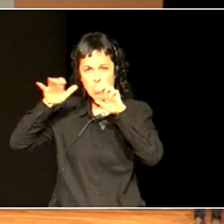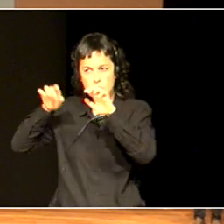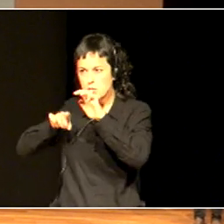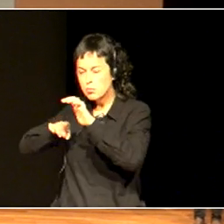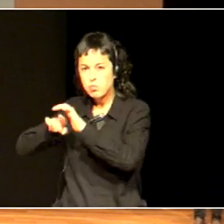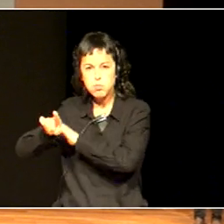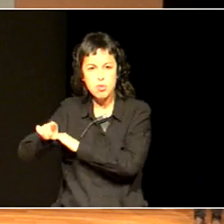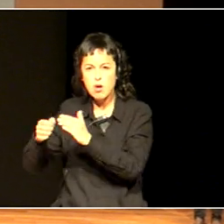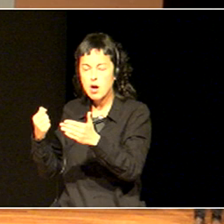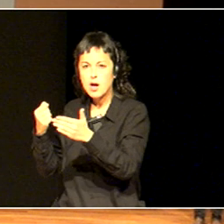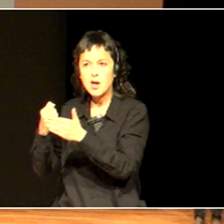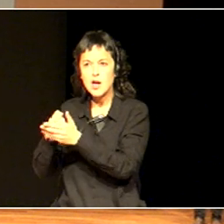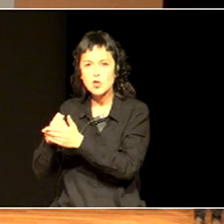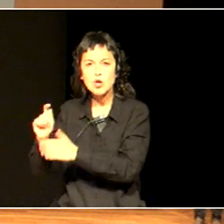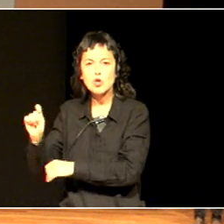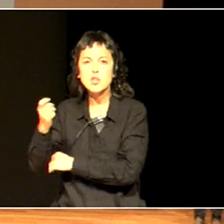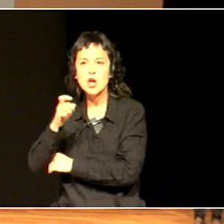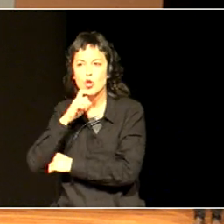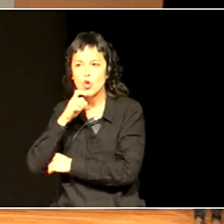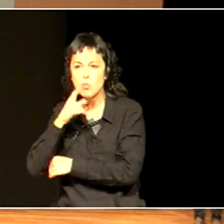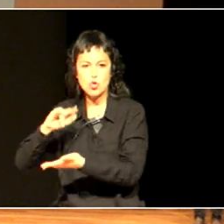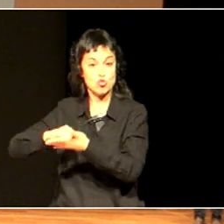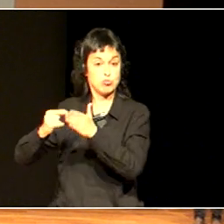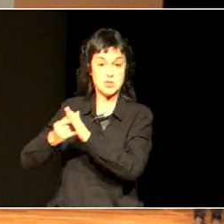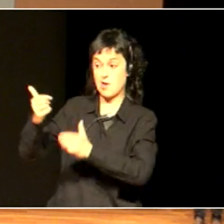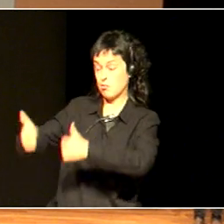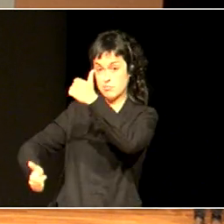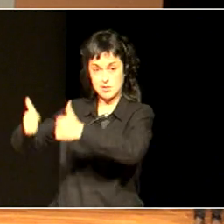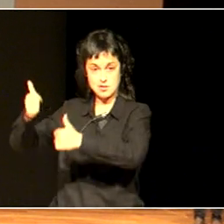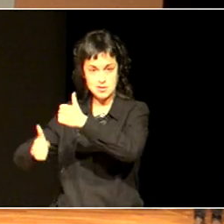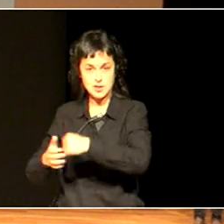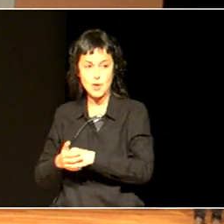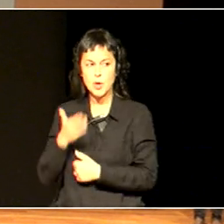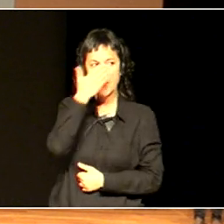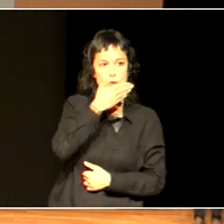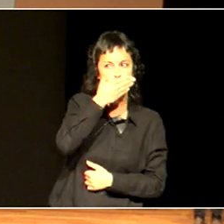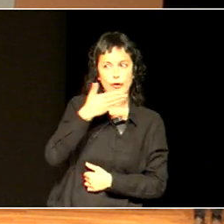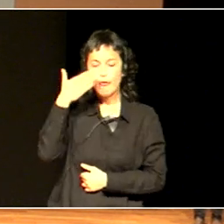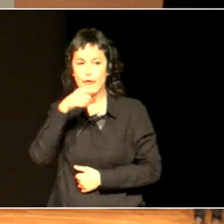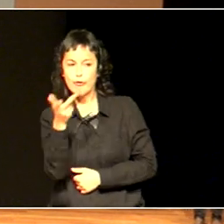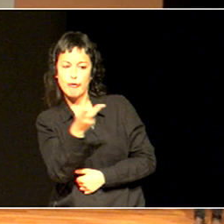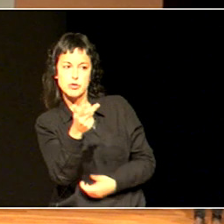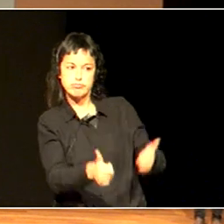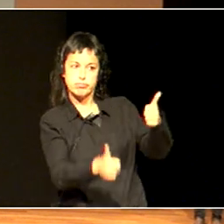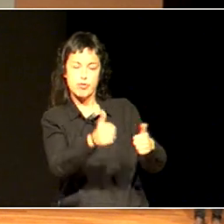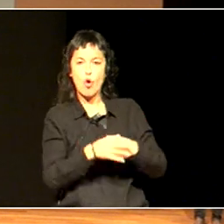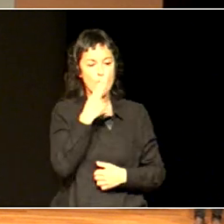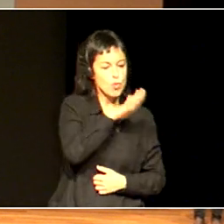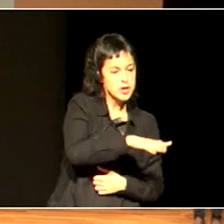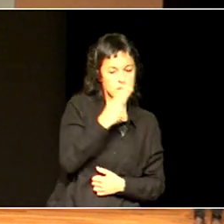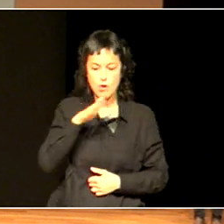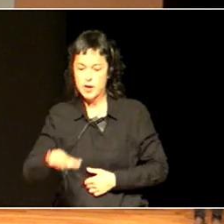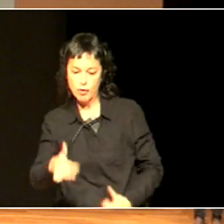compare one school with another, we compare one child with another, we compare one country with another. And